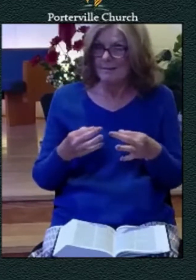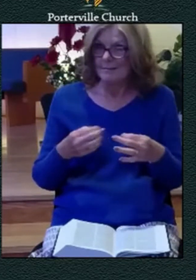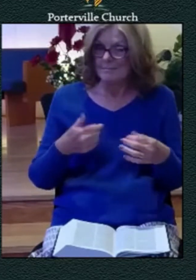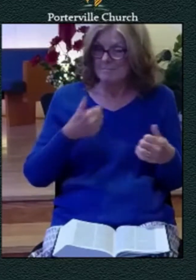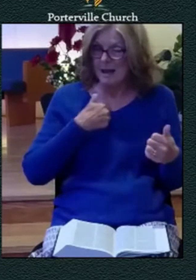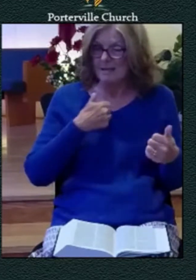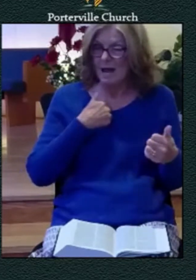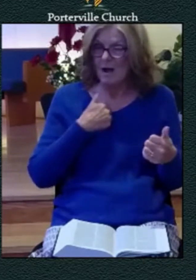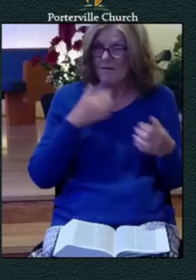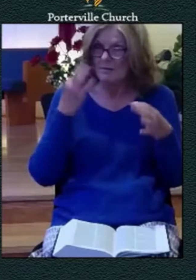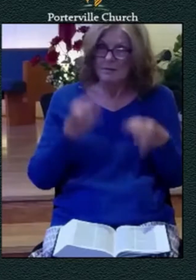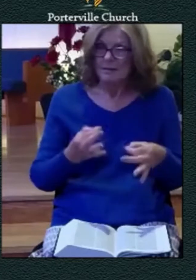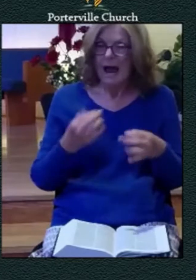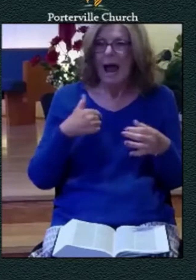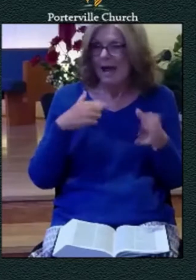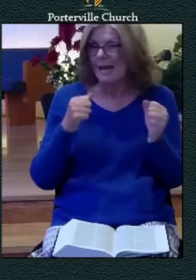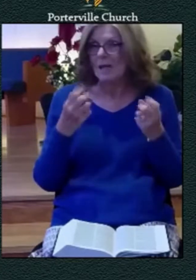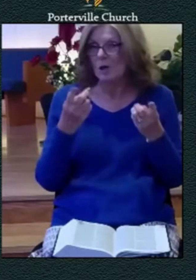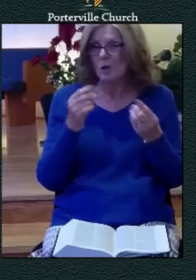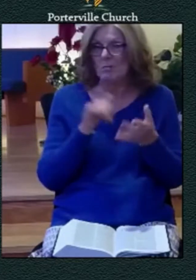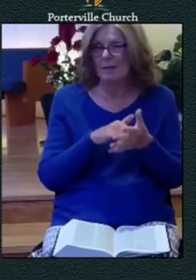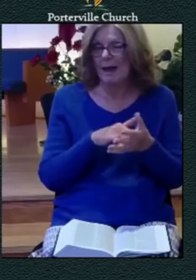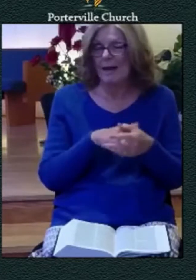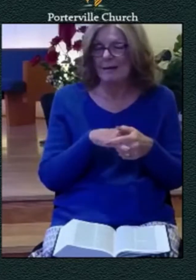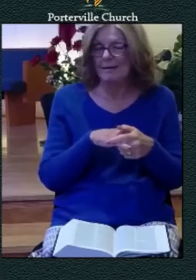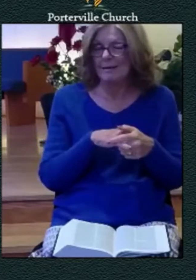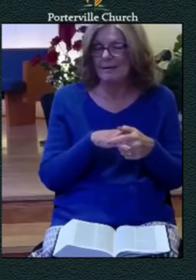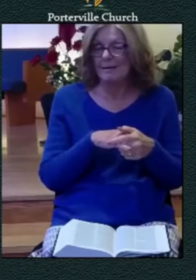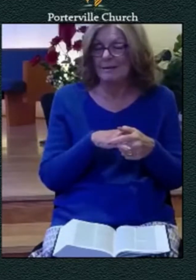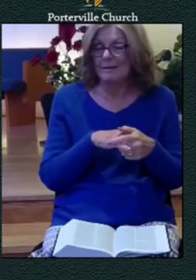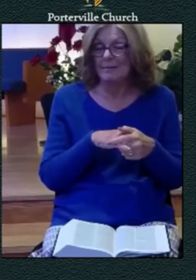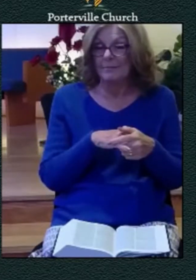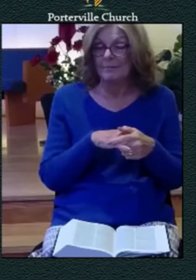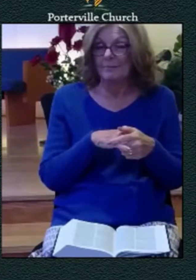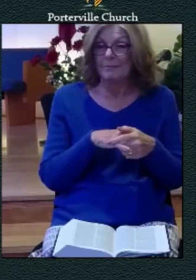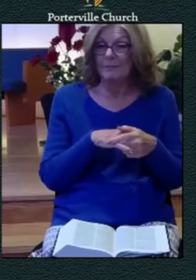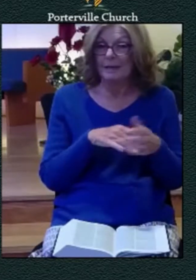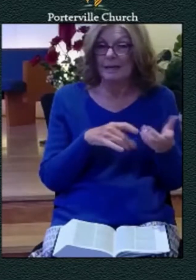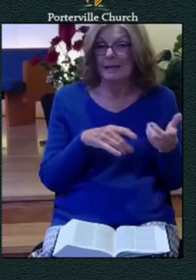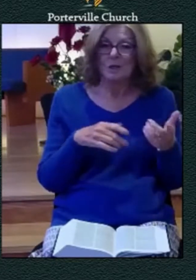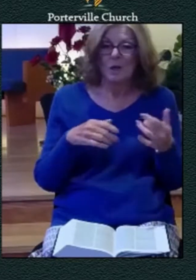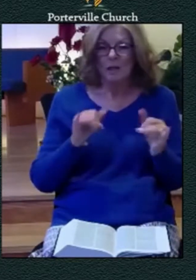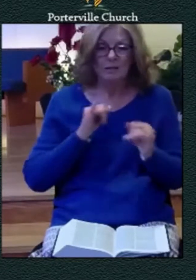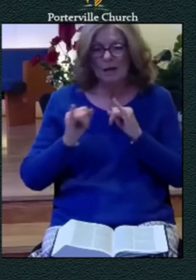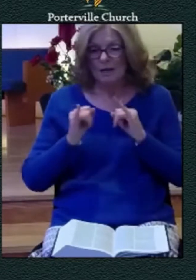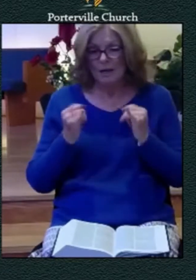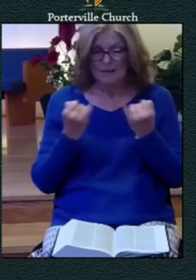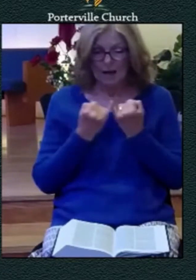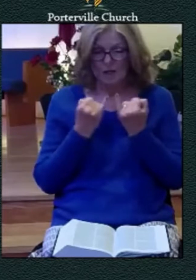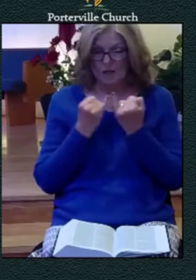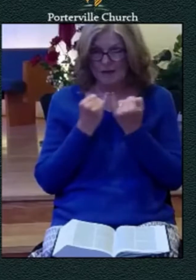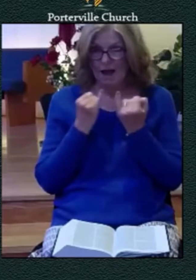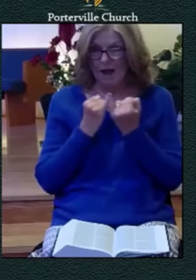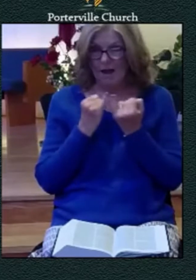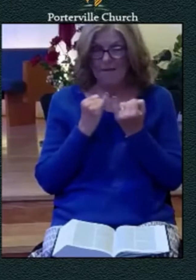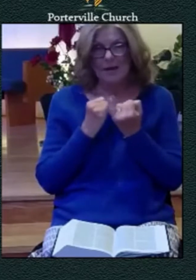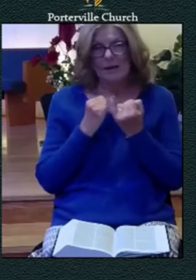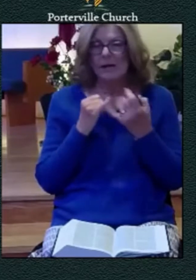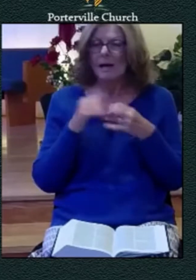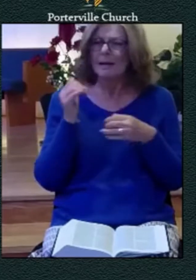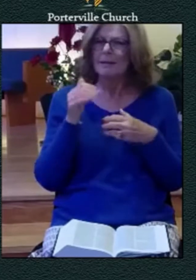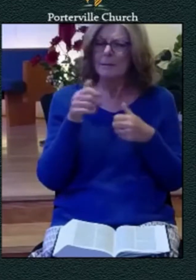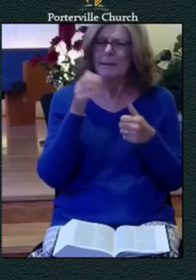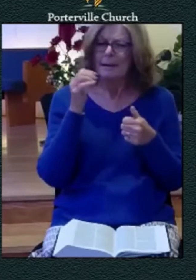cbt is is a big deal these days where you talk to yourself and you remind yourself of what healthy thinking is and